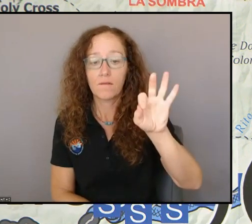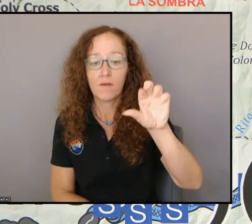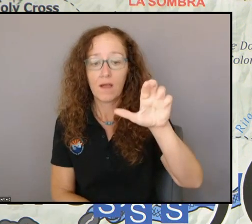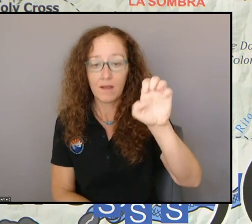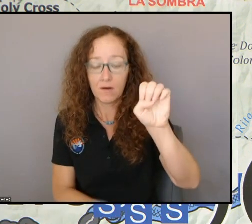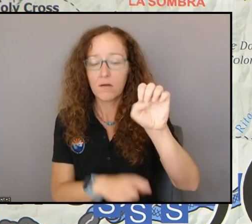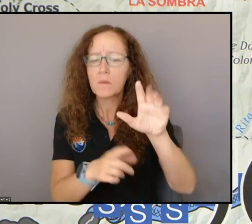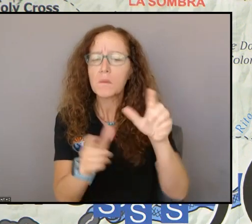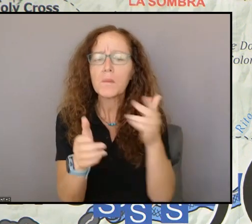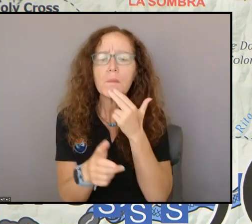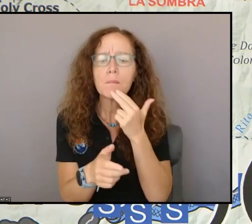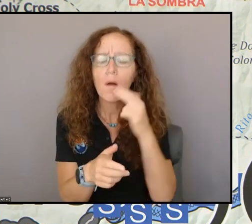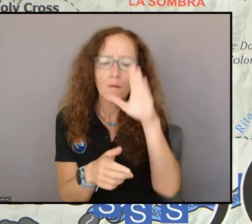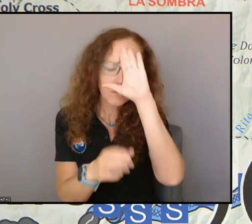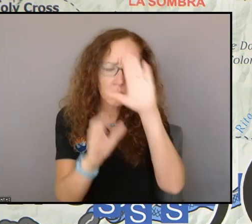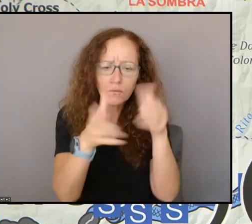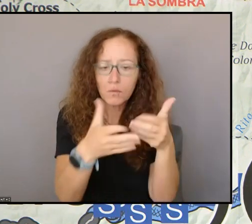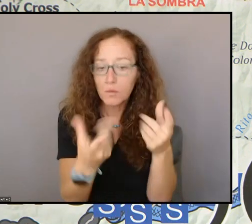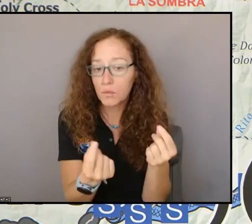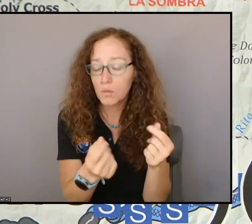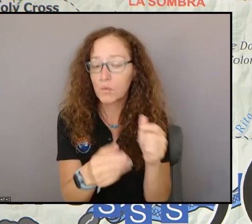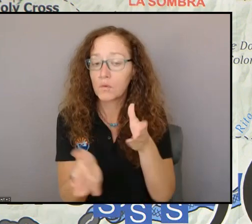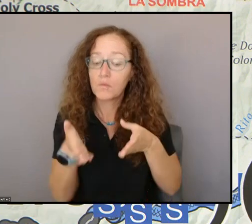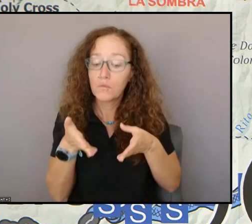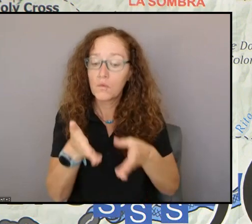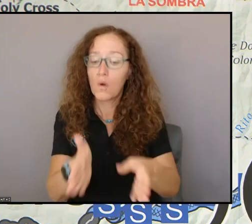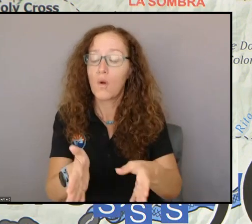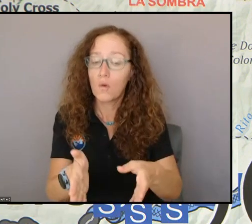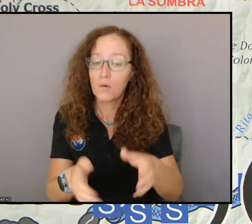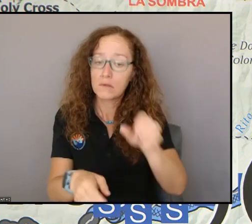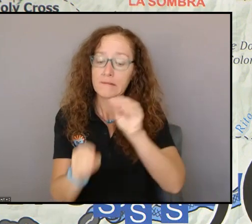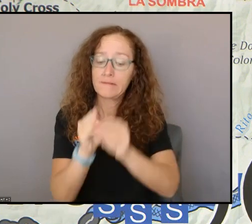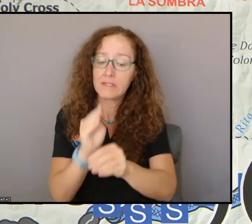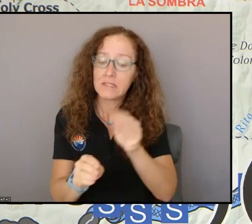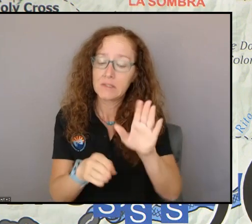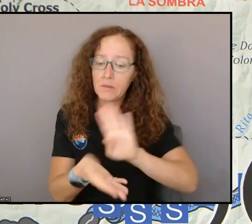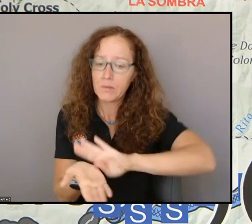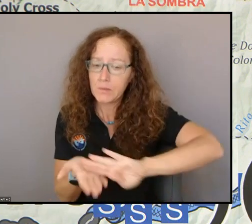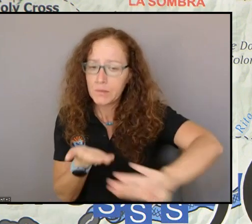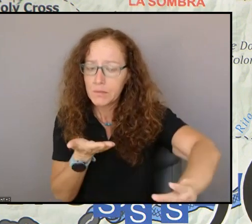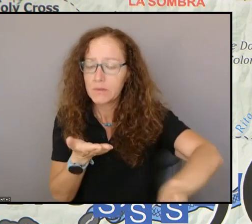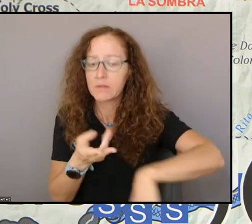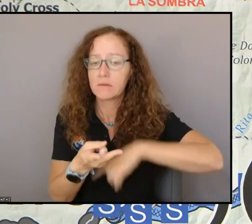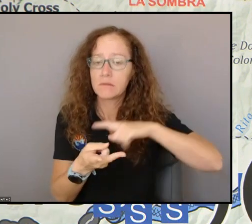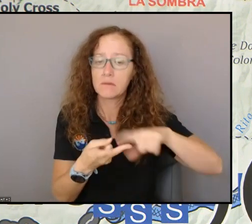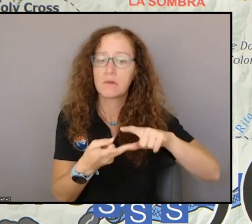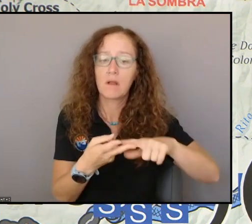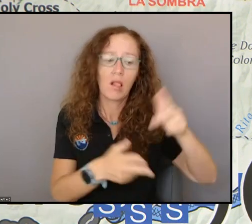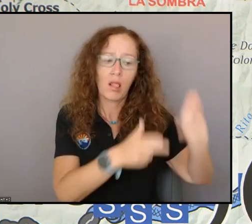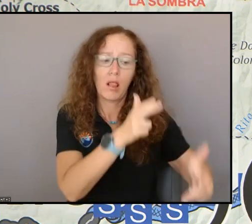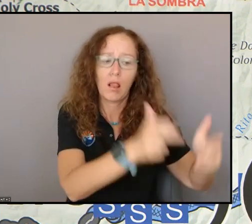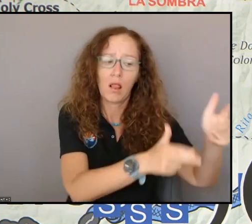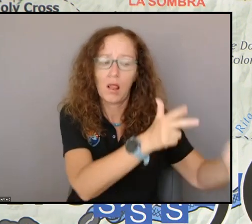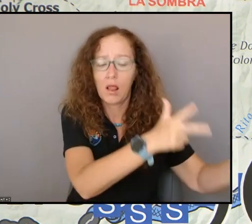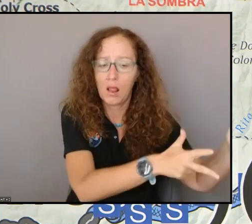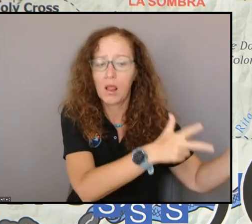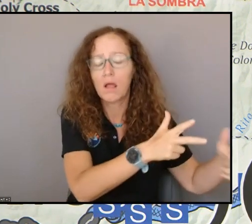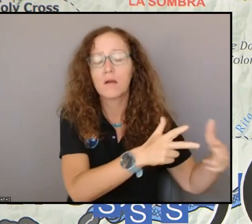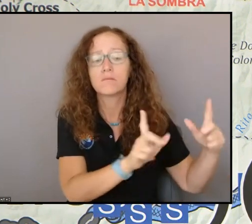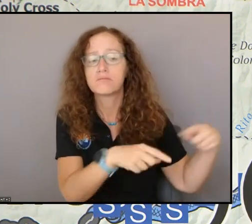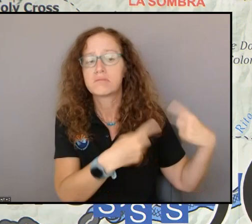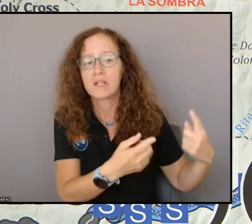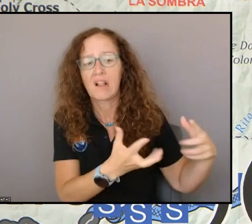the road areas and some of the areas of fire traffic that we've had vehicles parked and those sorts of things over the last couple months.